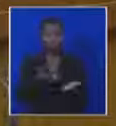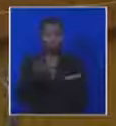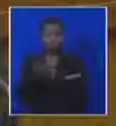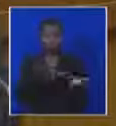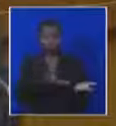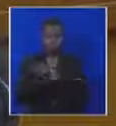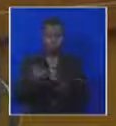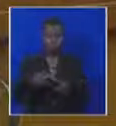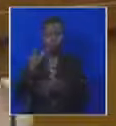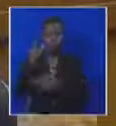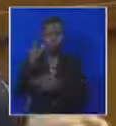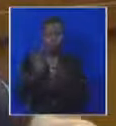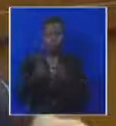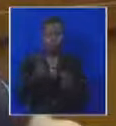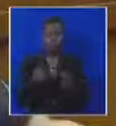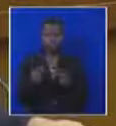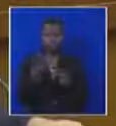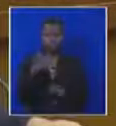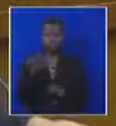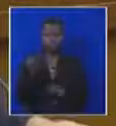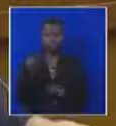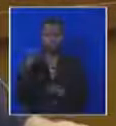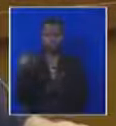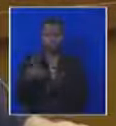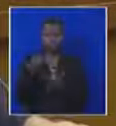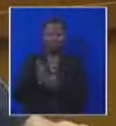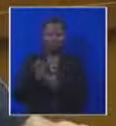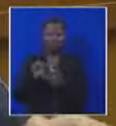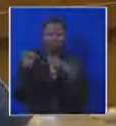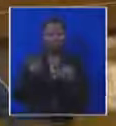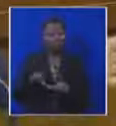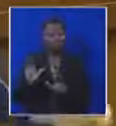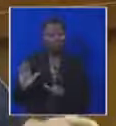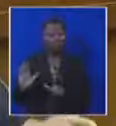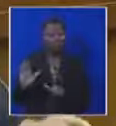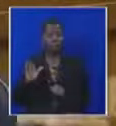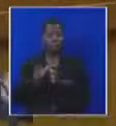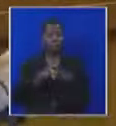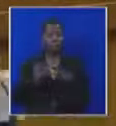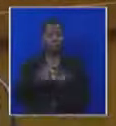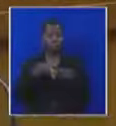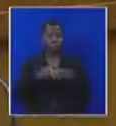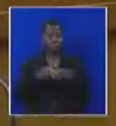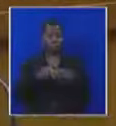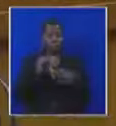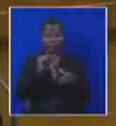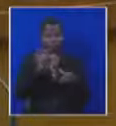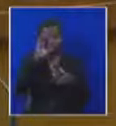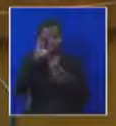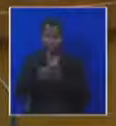you to infrastructure from Cogta because of your poor performance. Even your own party doesn't trust you, but you're here today.